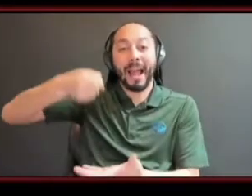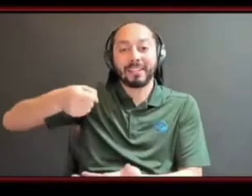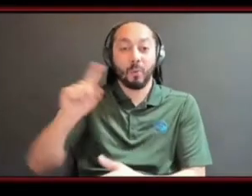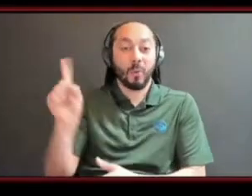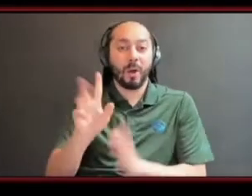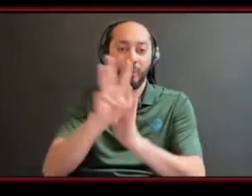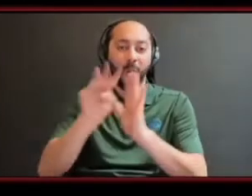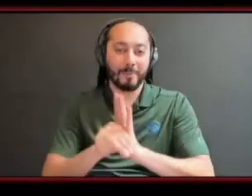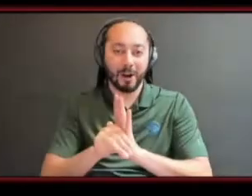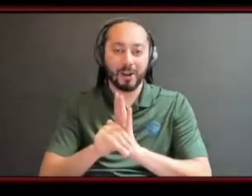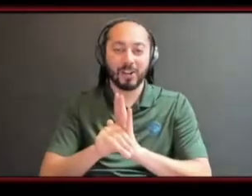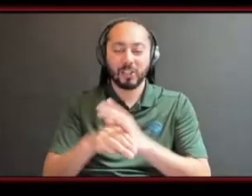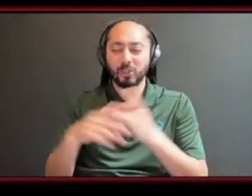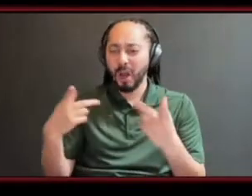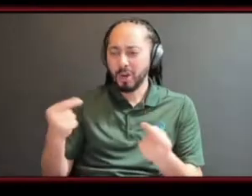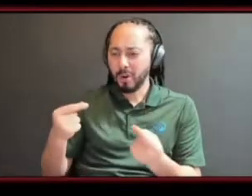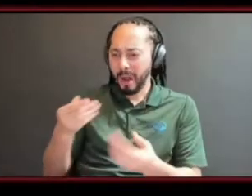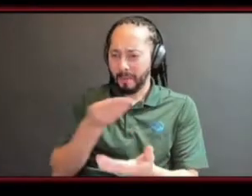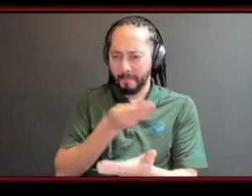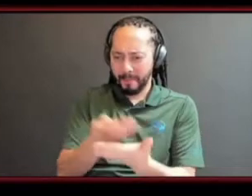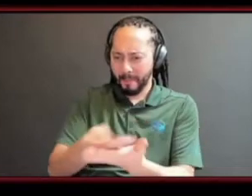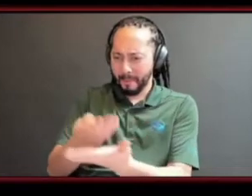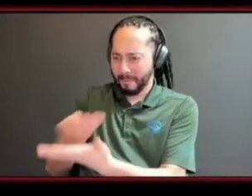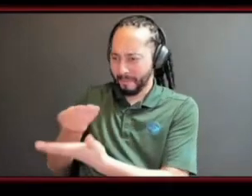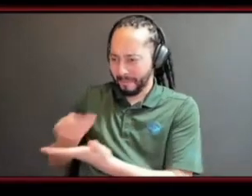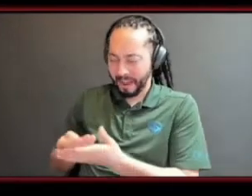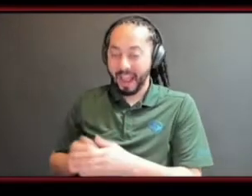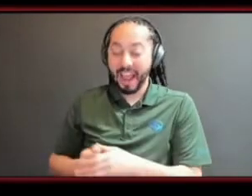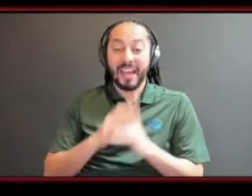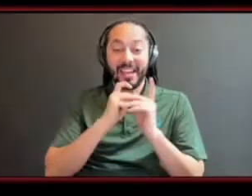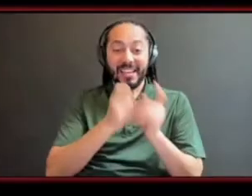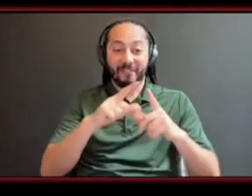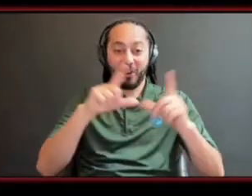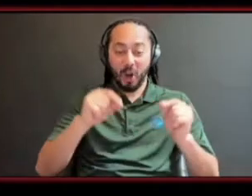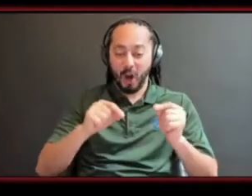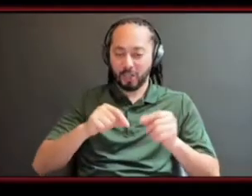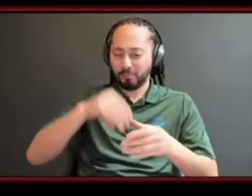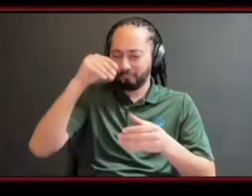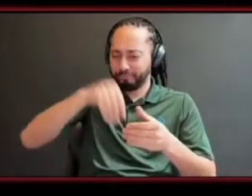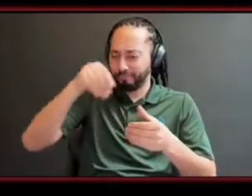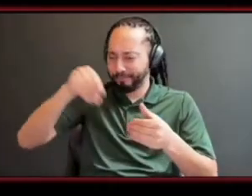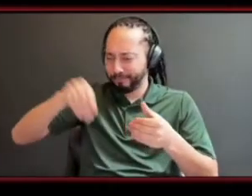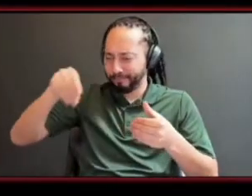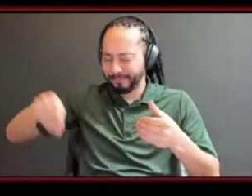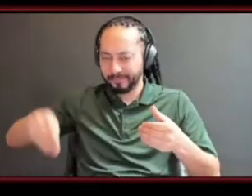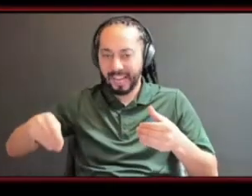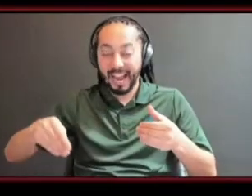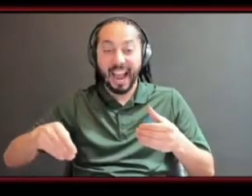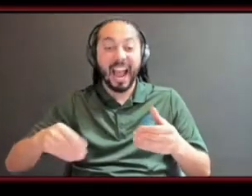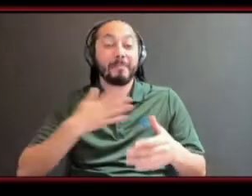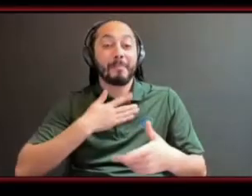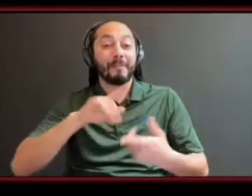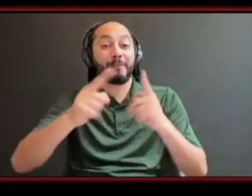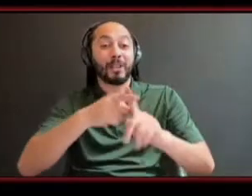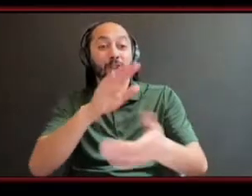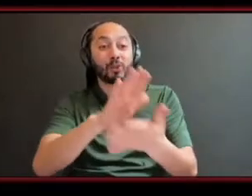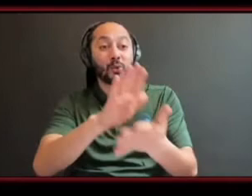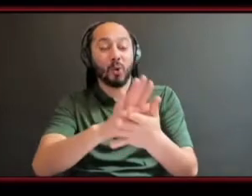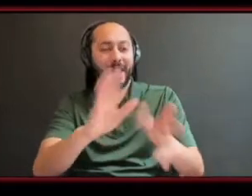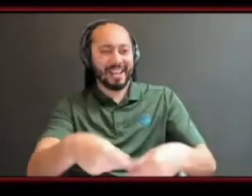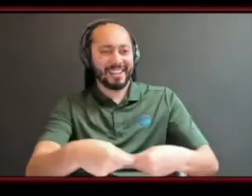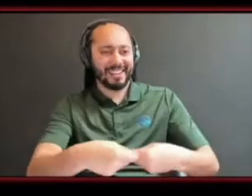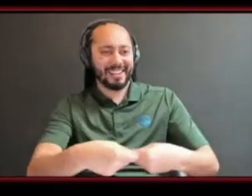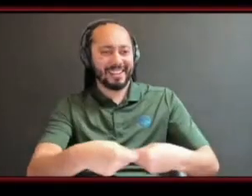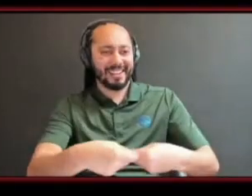i put some gift cards in there and i donated them to my son's school in his name and uh unfortunately of course